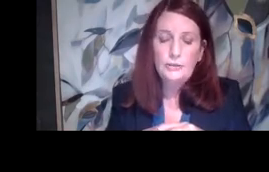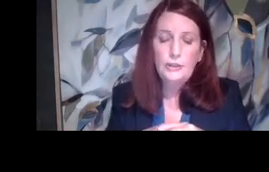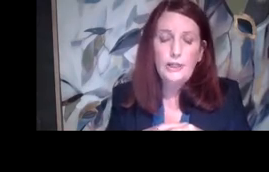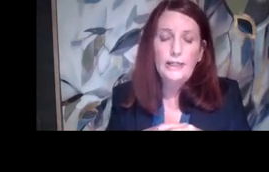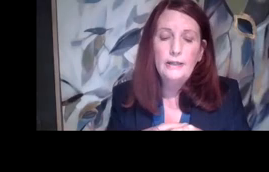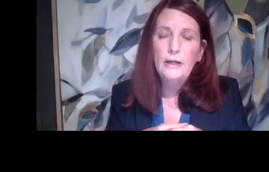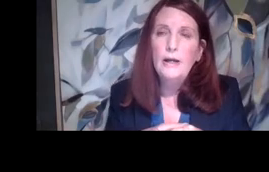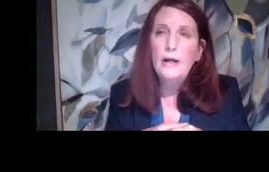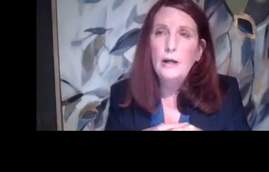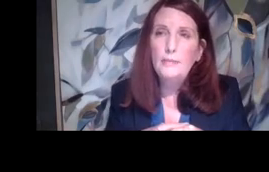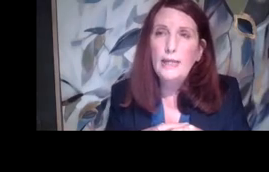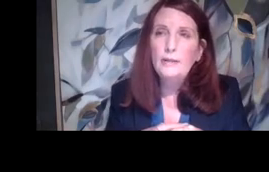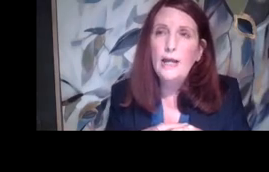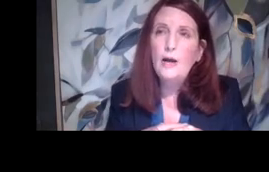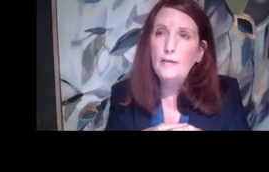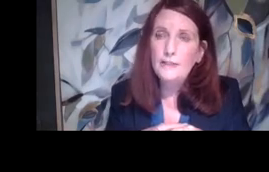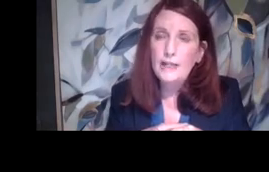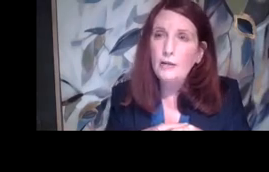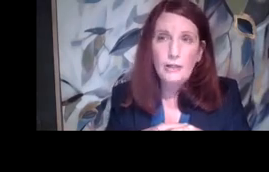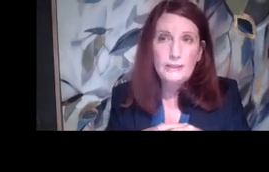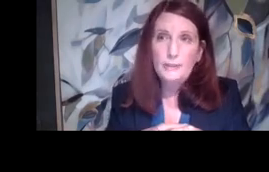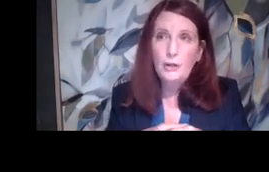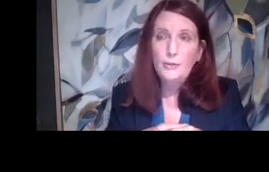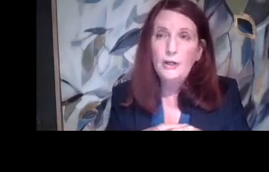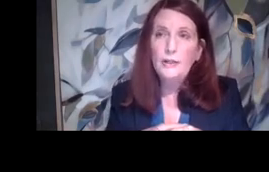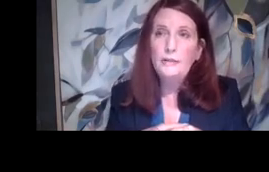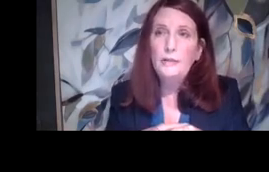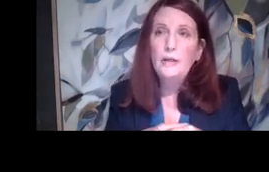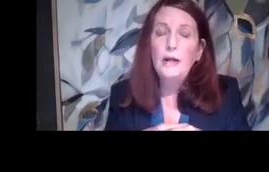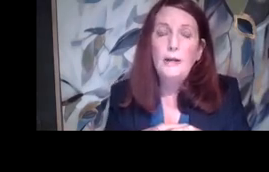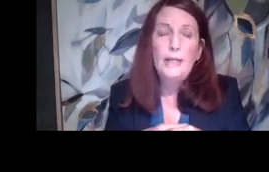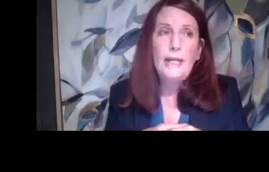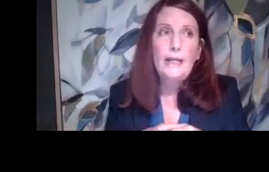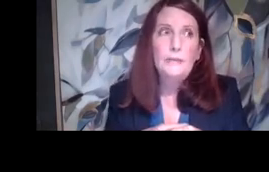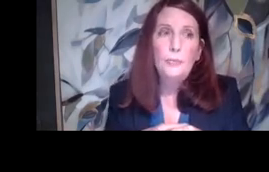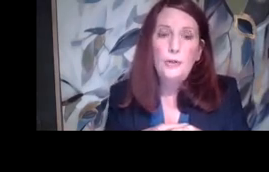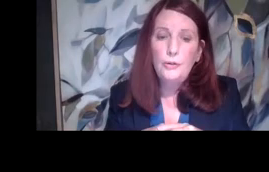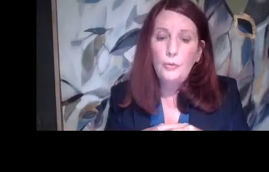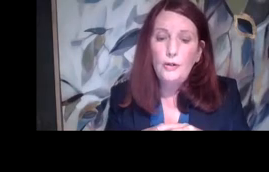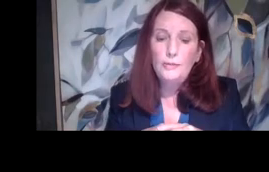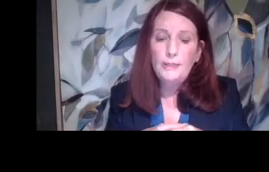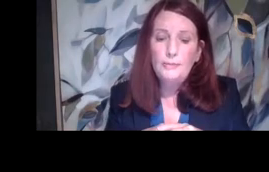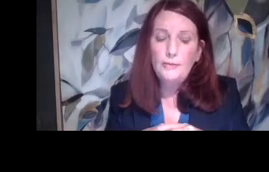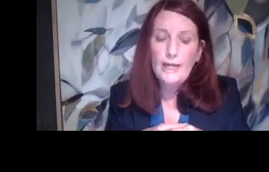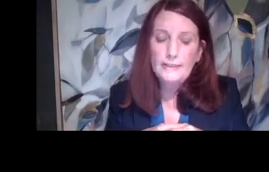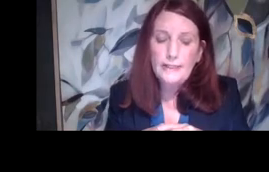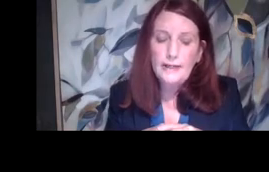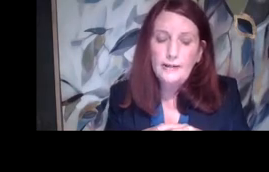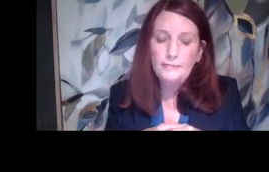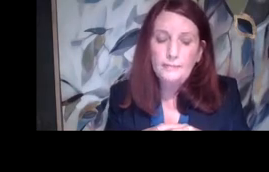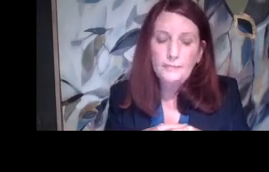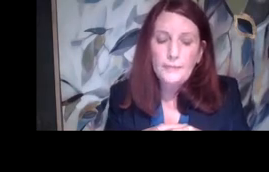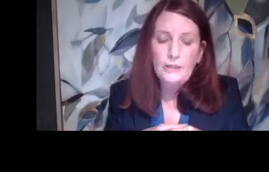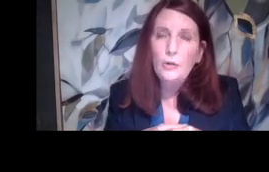needs to look like, um, and how often, how long has it been going on? Um, and where, what are the people that,